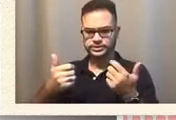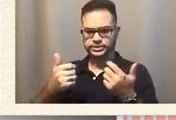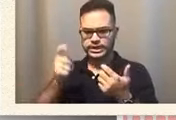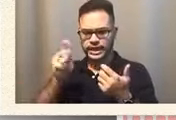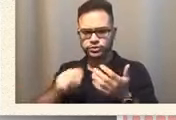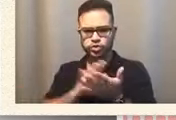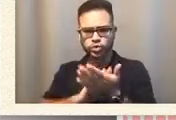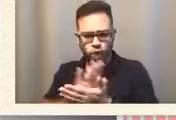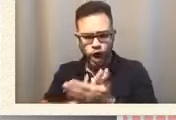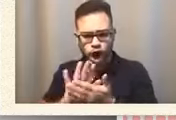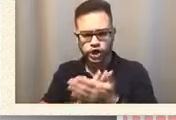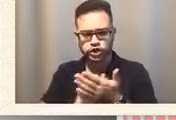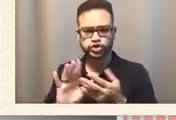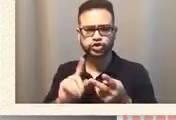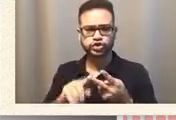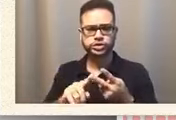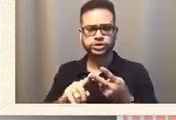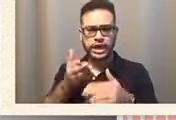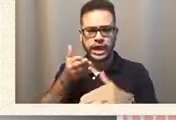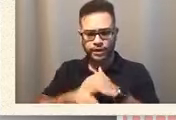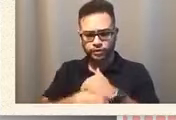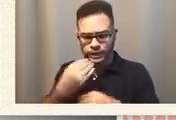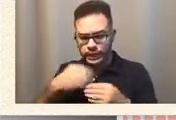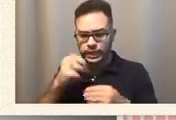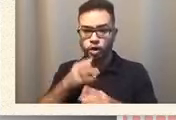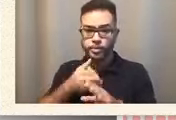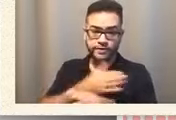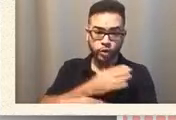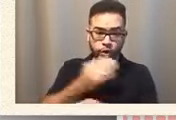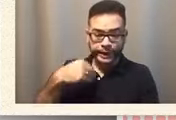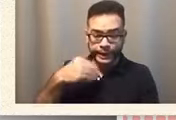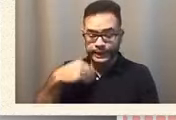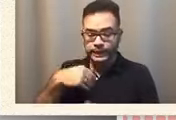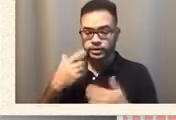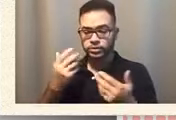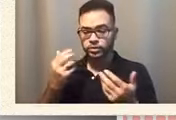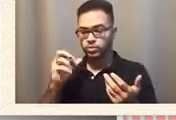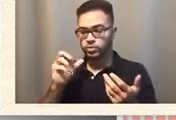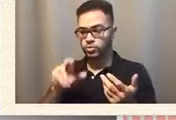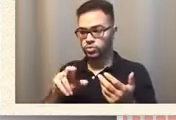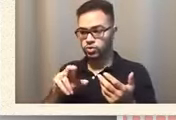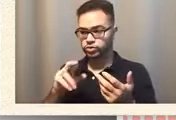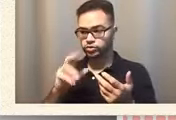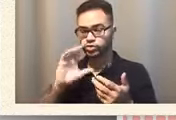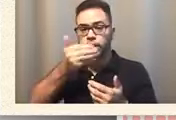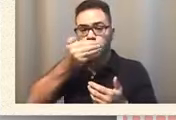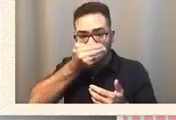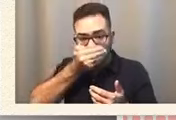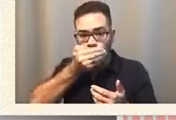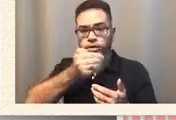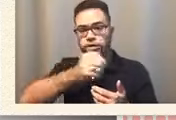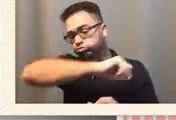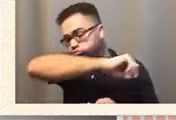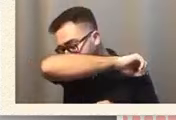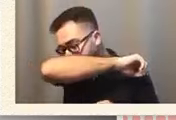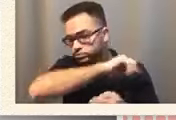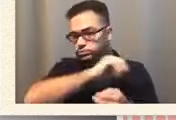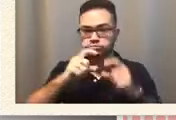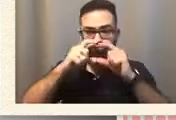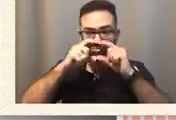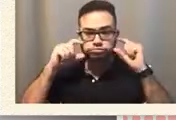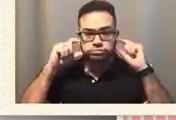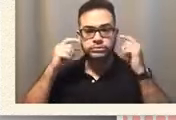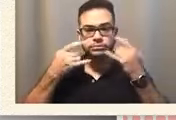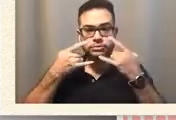after they eat or before they eat or to cover their mouth, hold their nose. I have those issues with my,